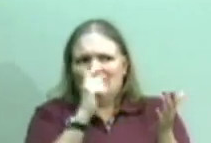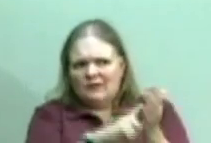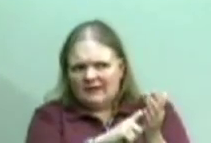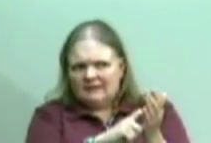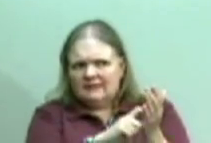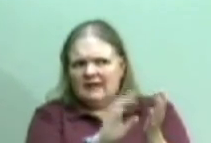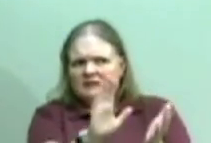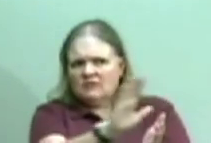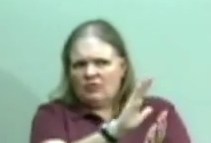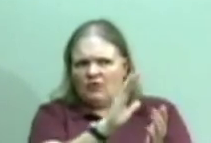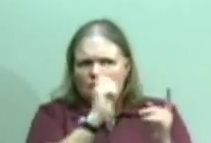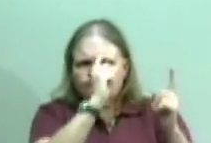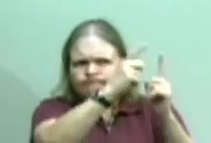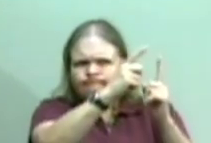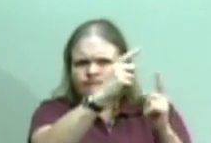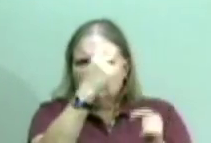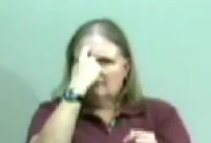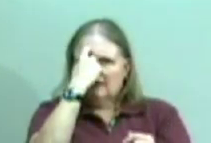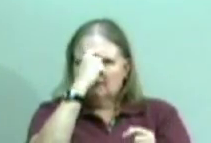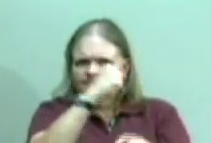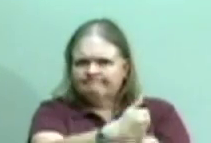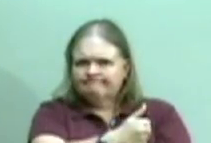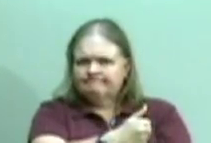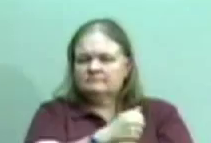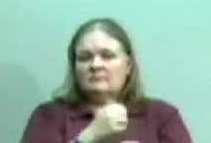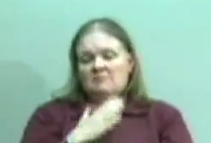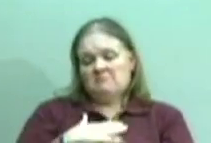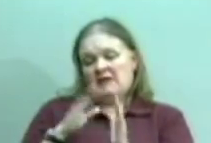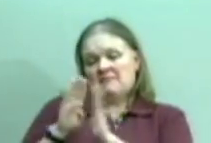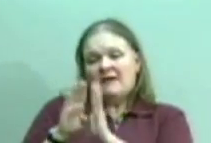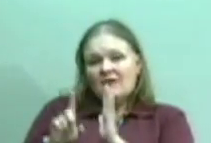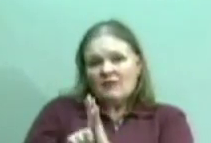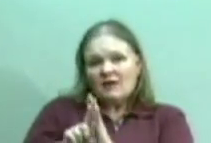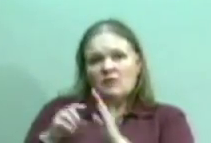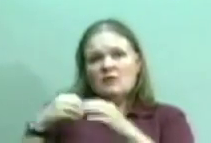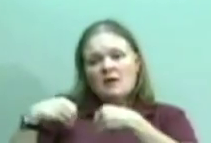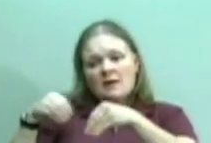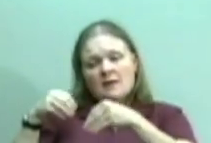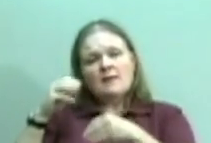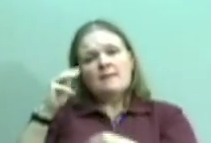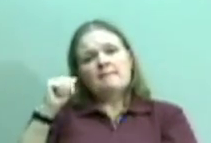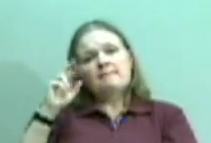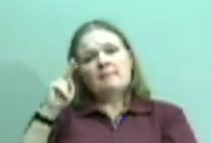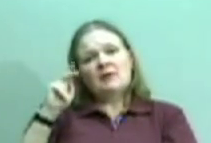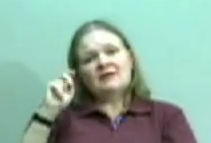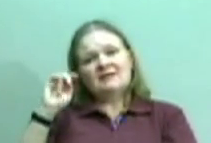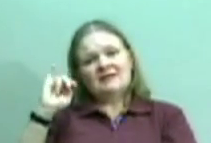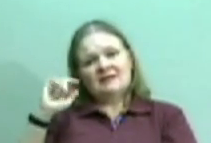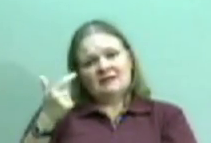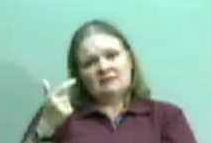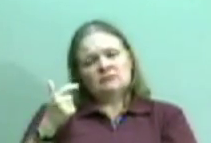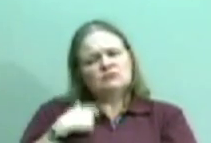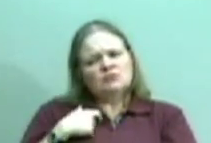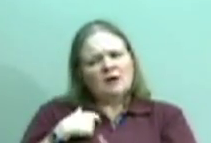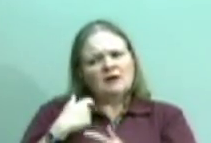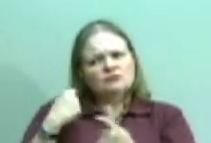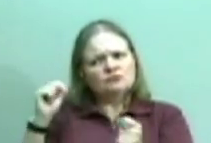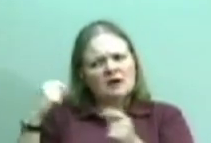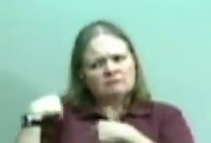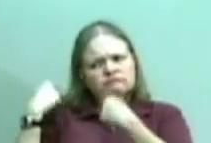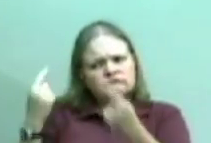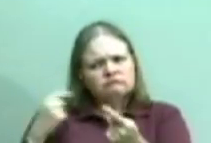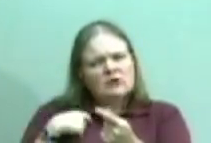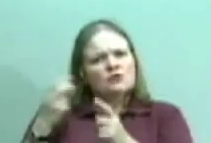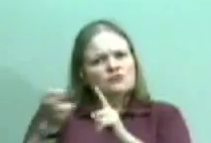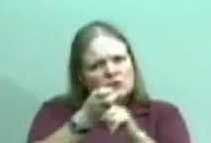is. And I've been trying, my background is marketing, so I've been trying for the last three years to help recruit students to that school because that's,